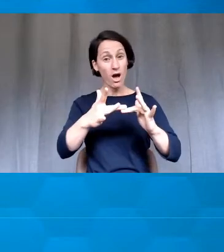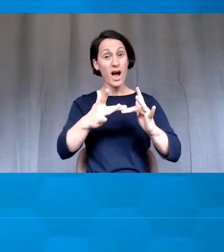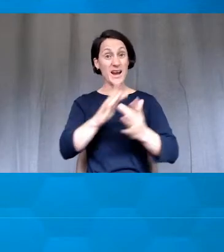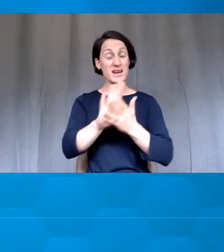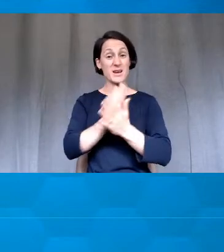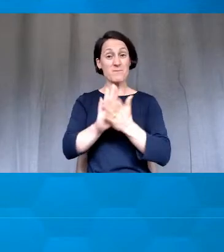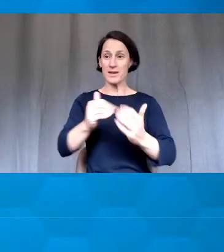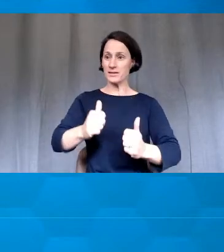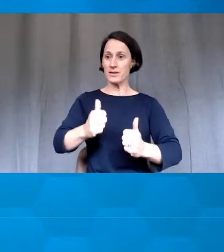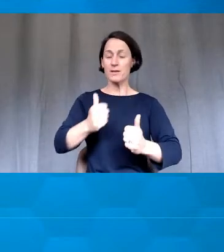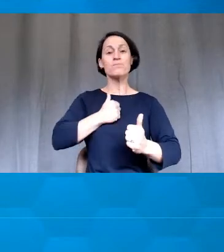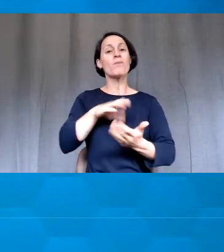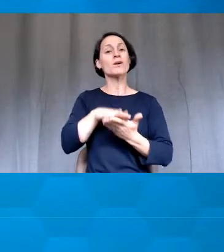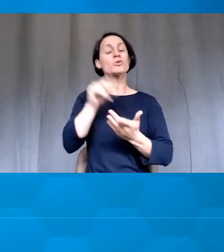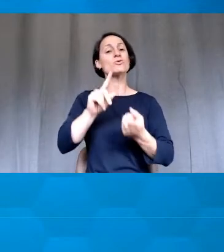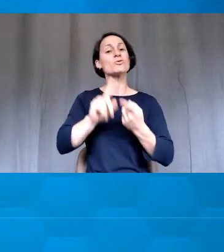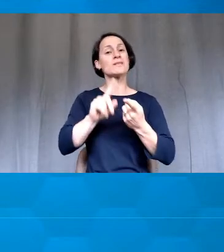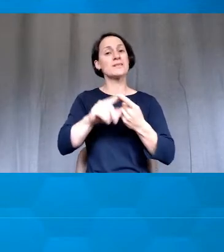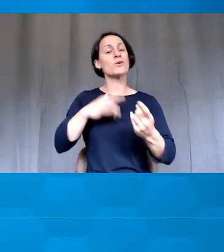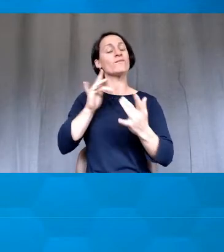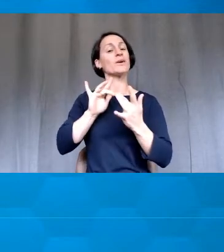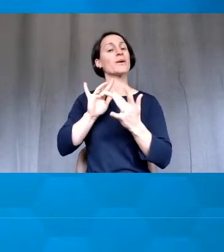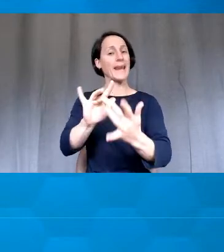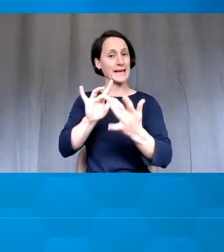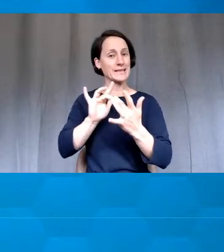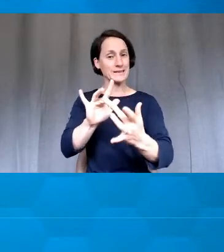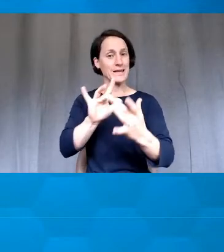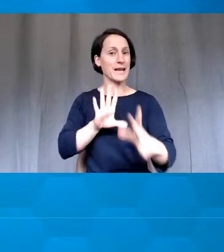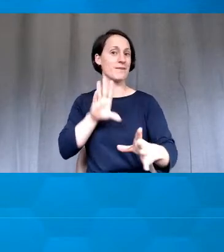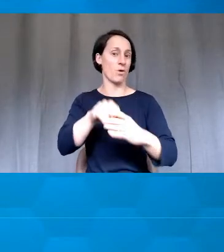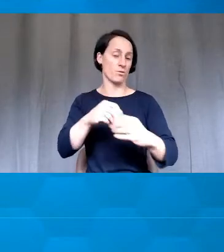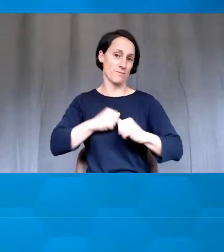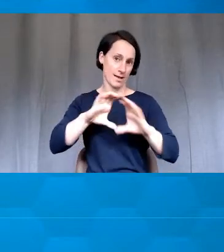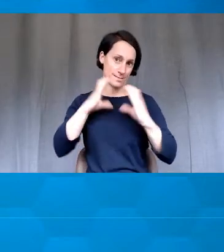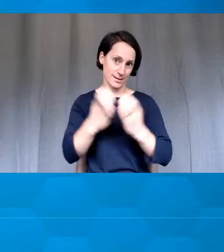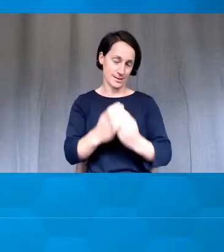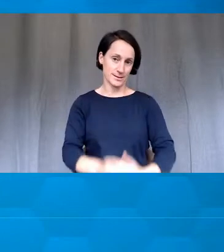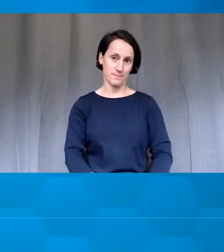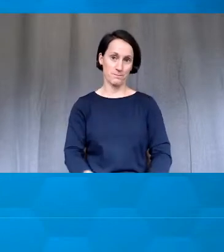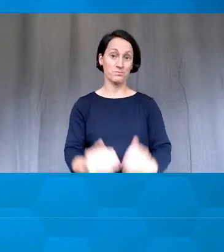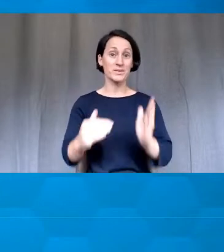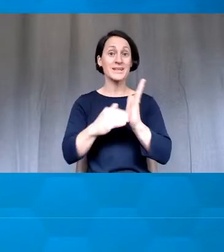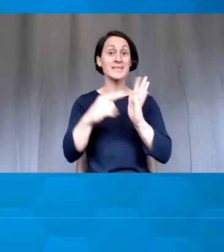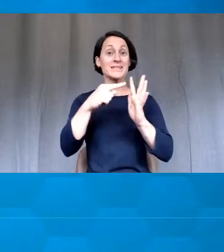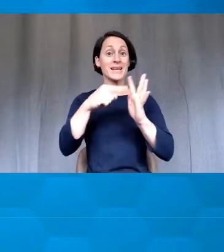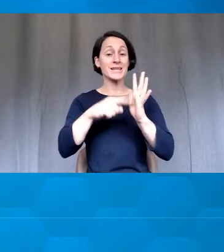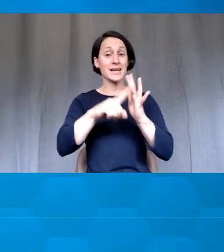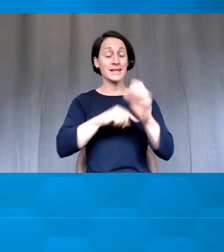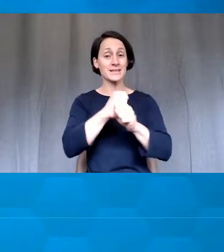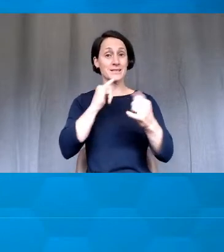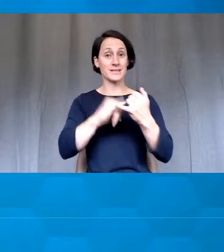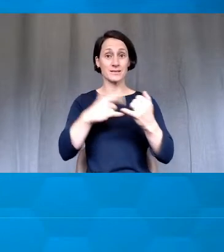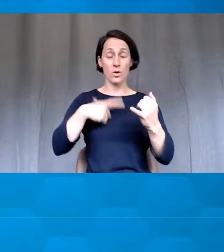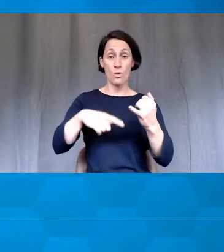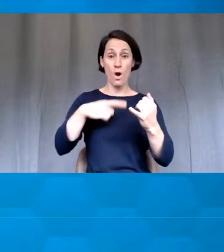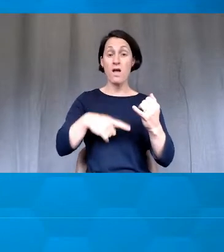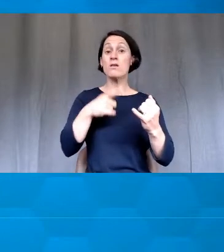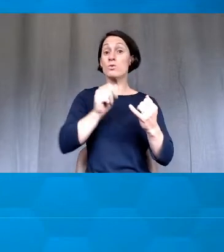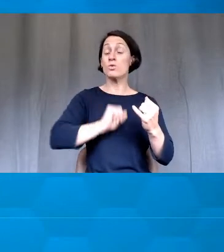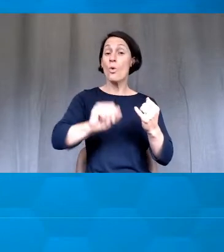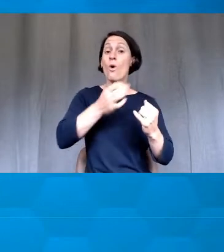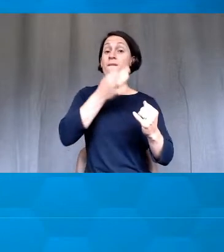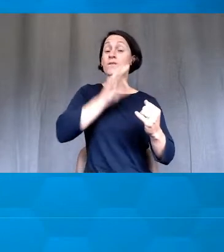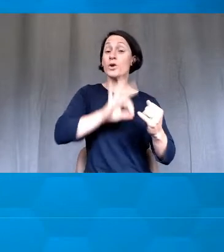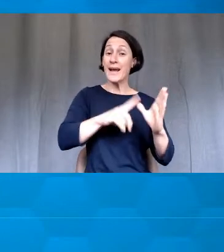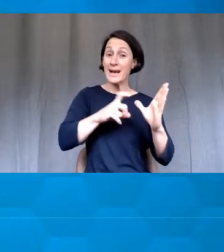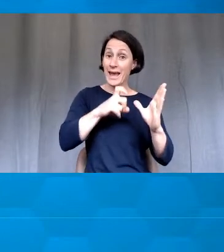students to feel connected, so I thought that was quite cool. The other really nice thing about Zetings is that for your free account, you get a whole lot of